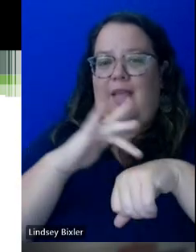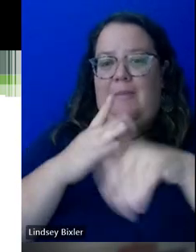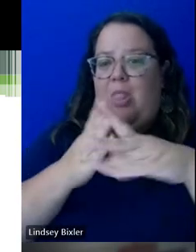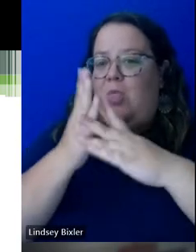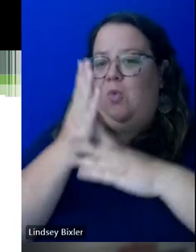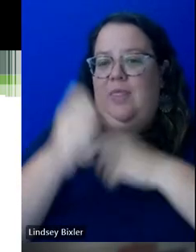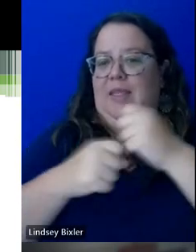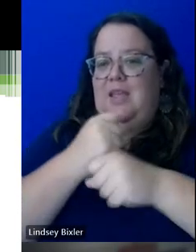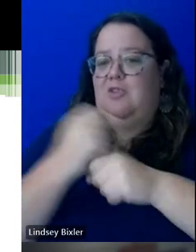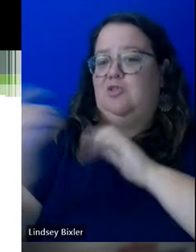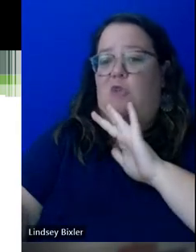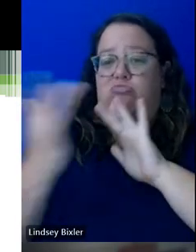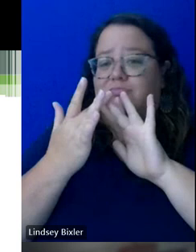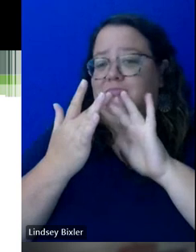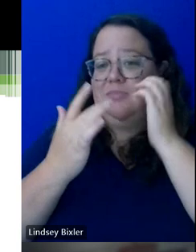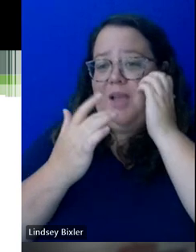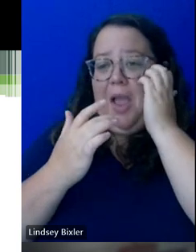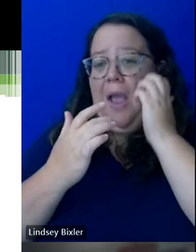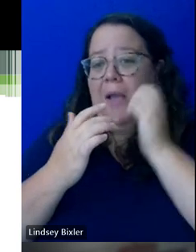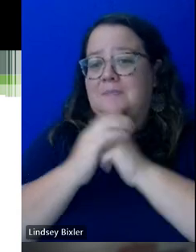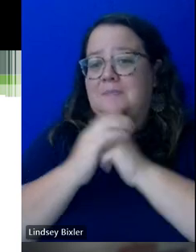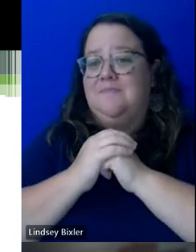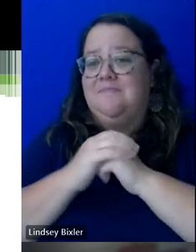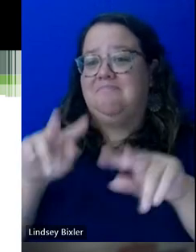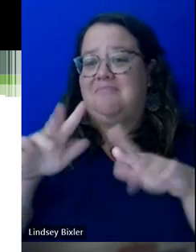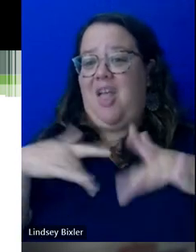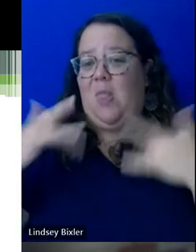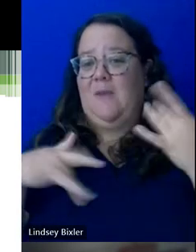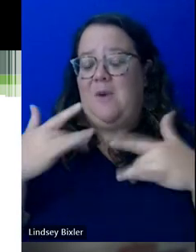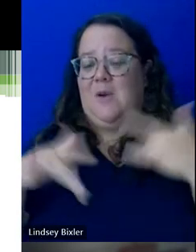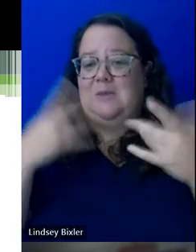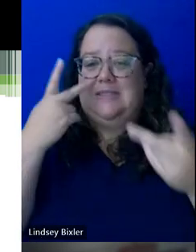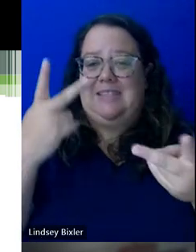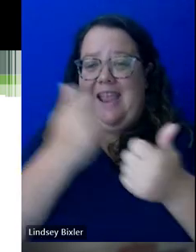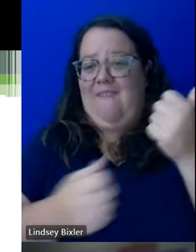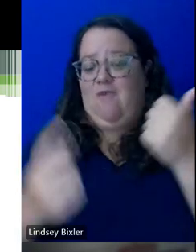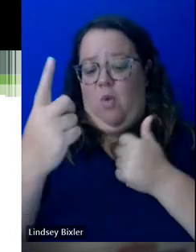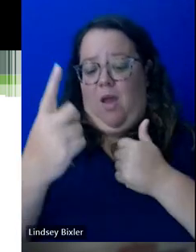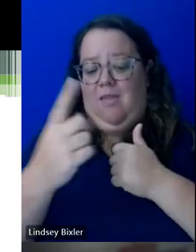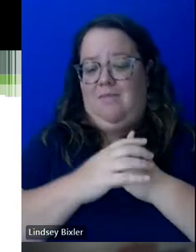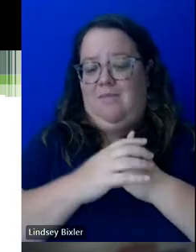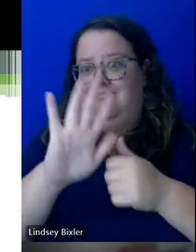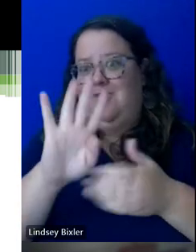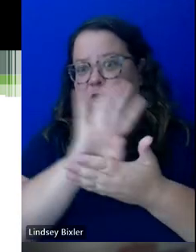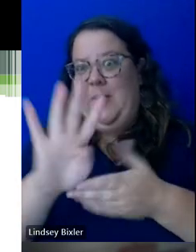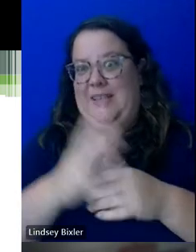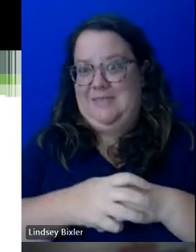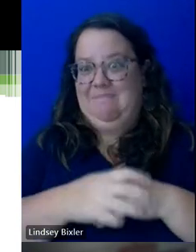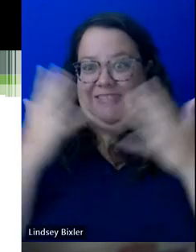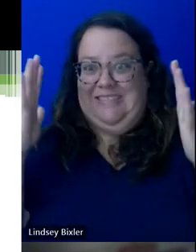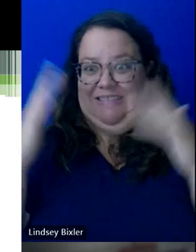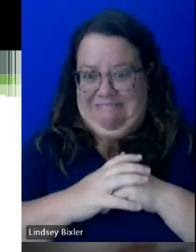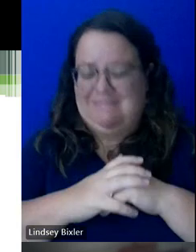don't hesitate to reach out and, uh, look forward to, um, seeing everybody in about four weeks. Yikes.